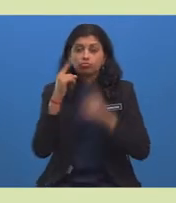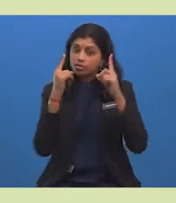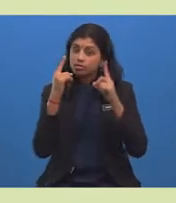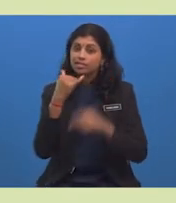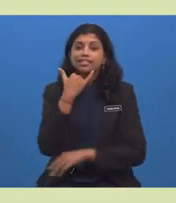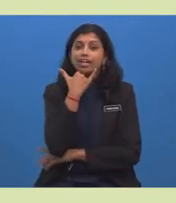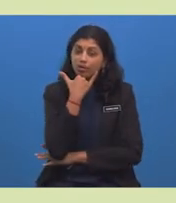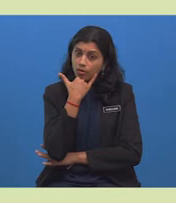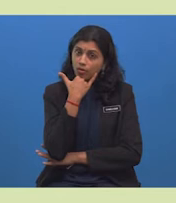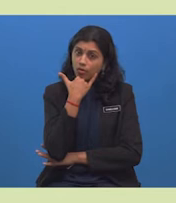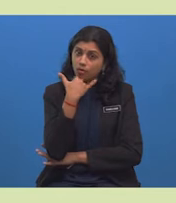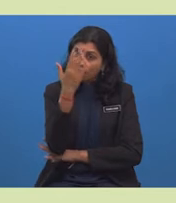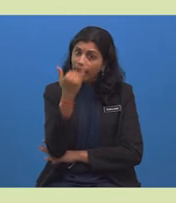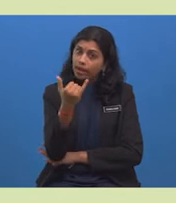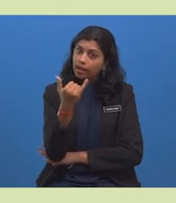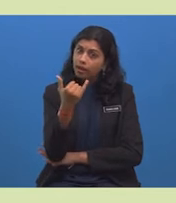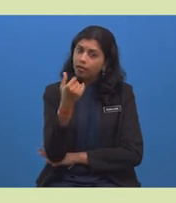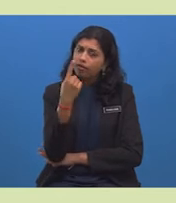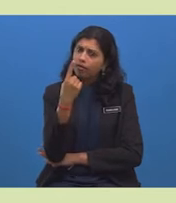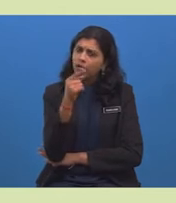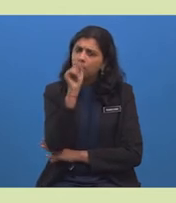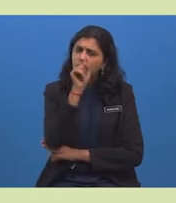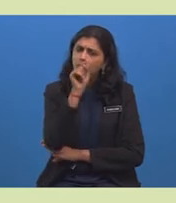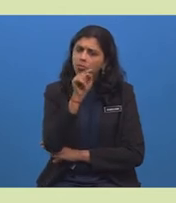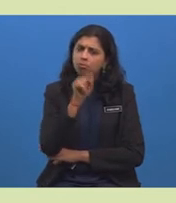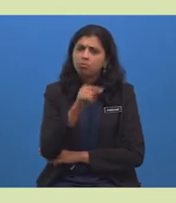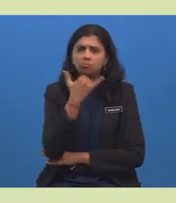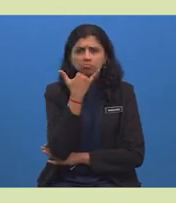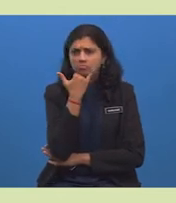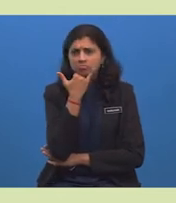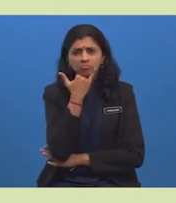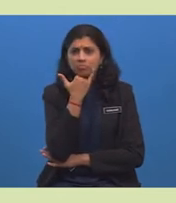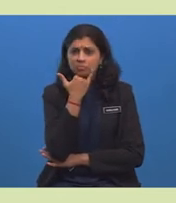Don't write your information in point forms.